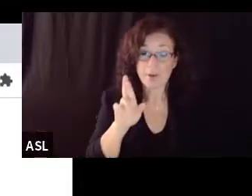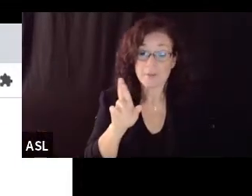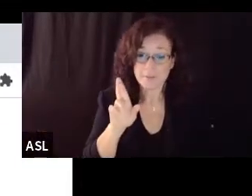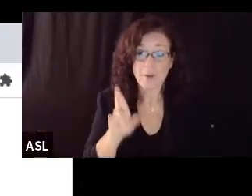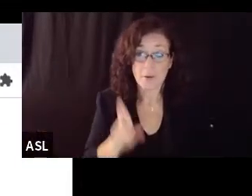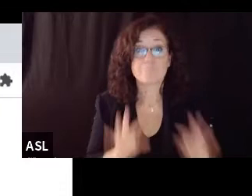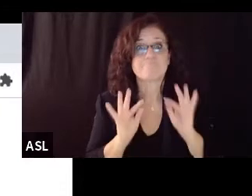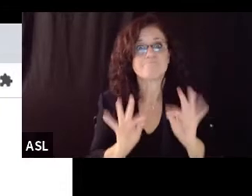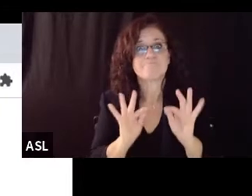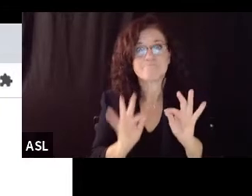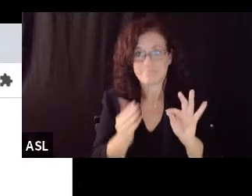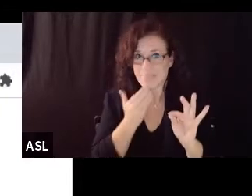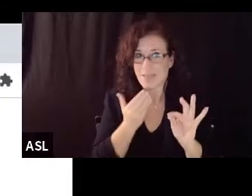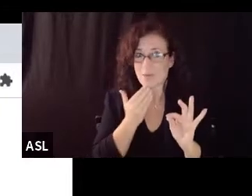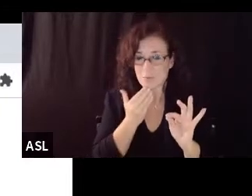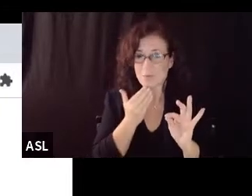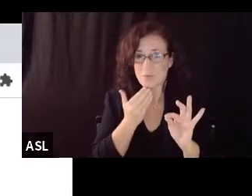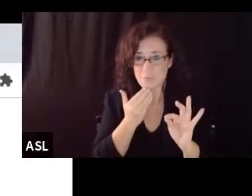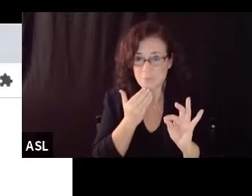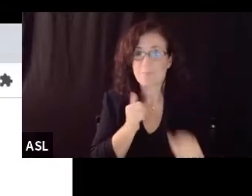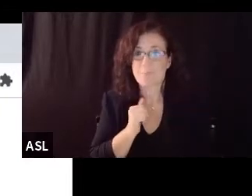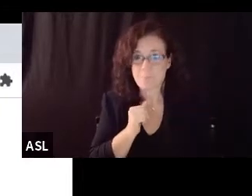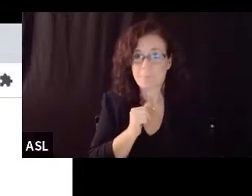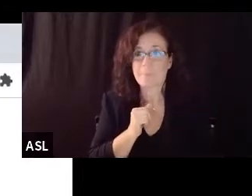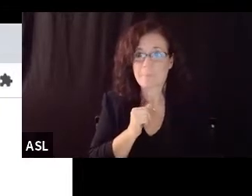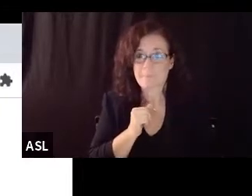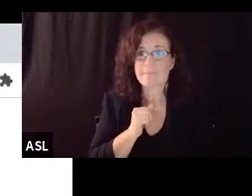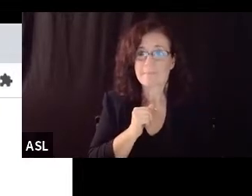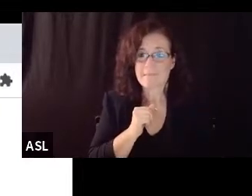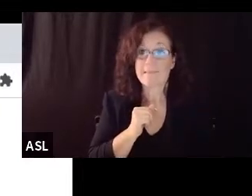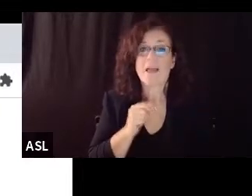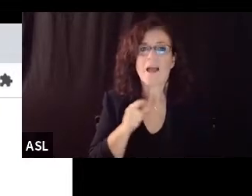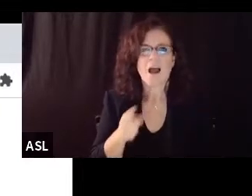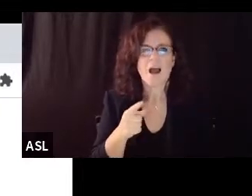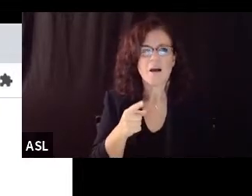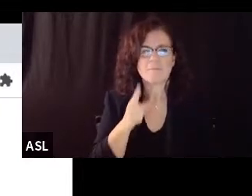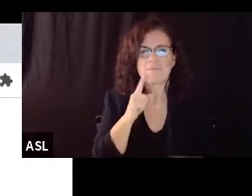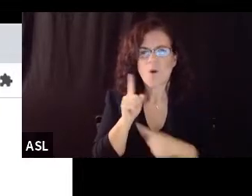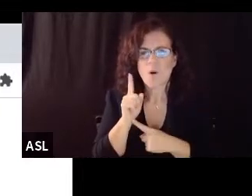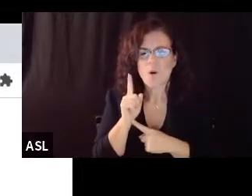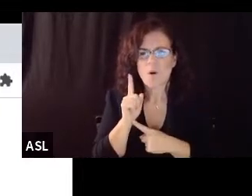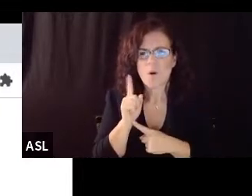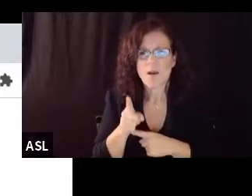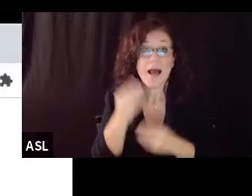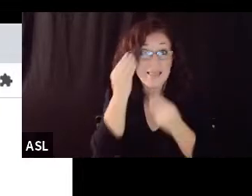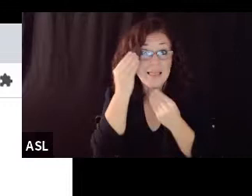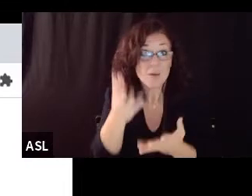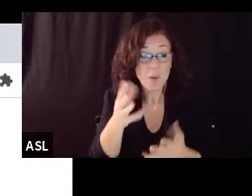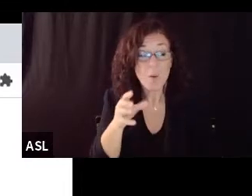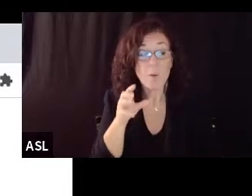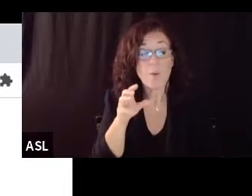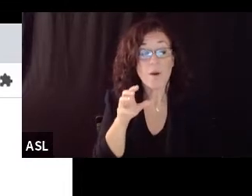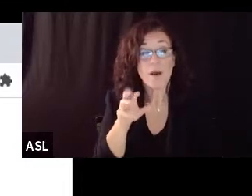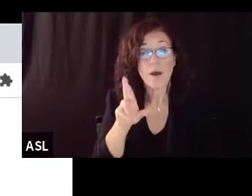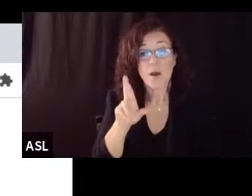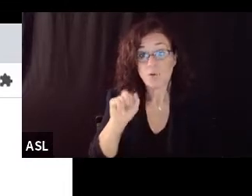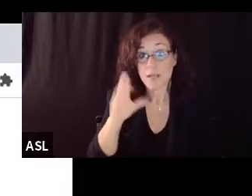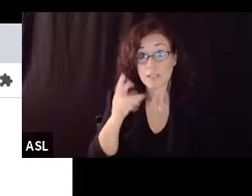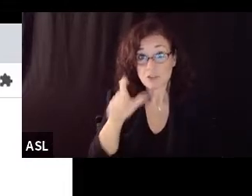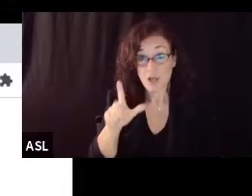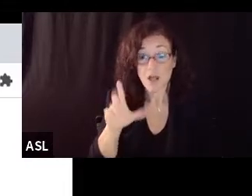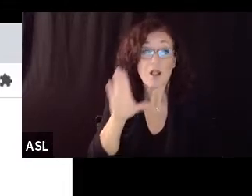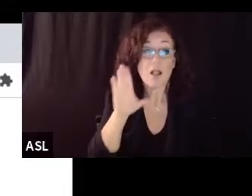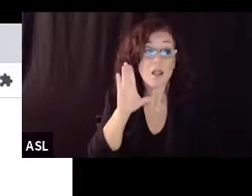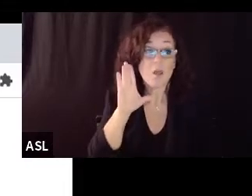um i do want to let you know board members that uh rachel and todd will be working like i said with steve vissellini our facilities